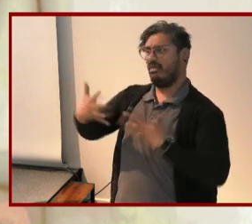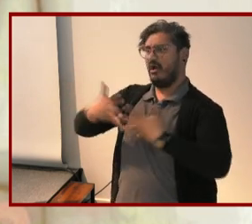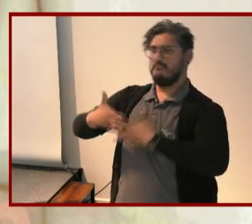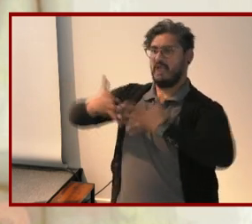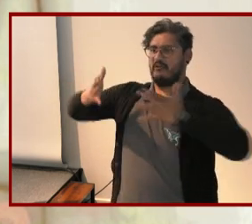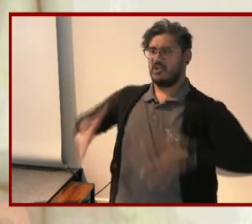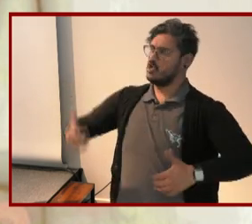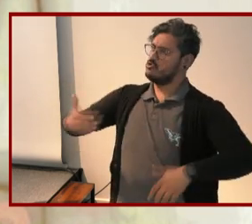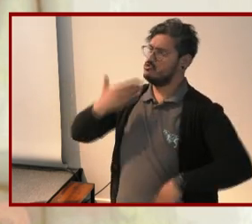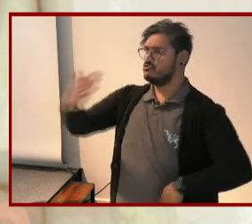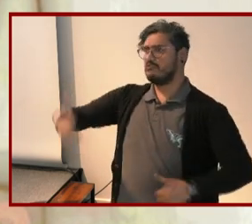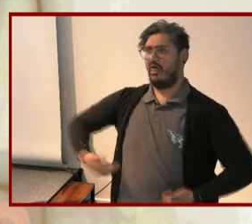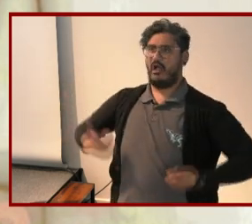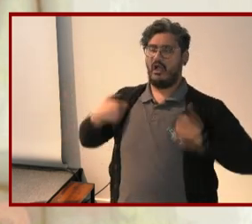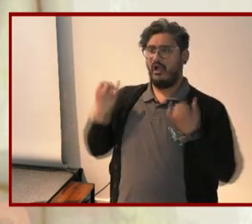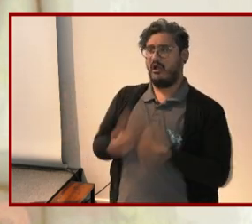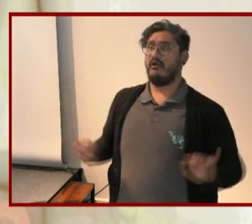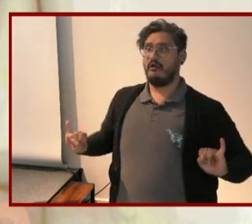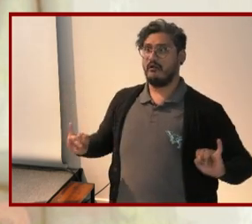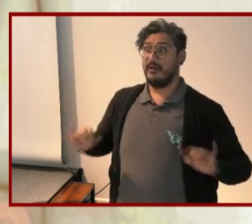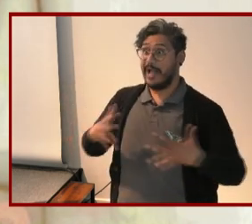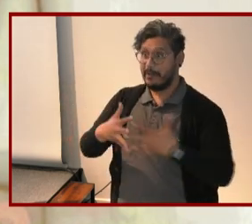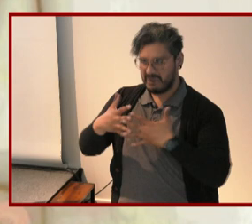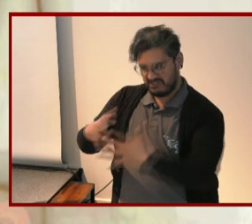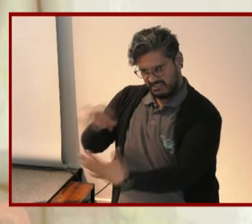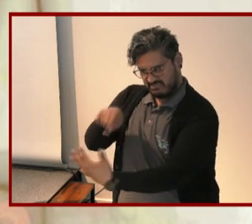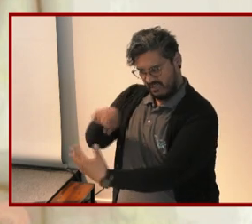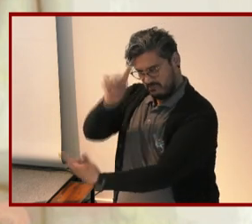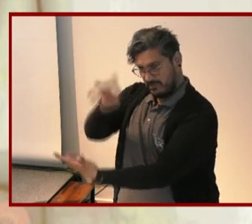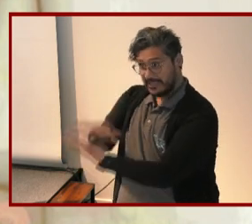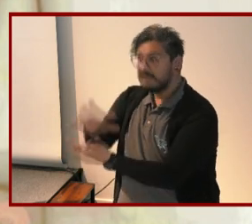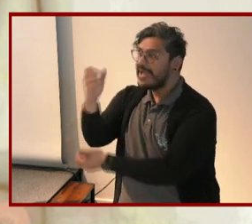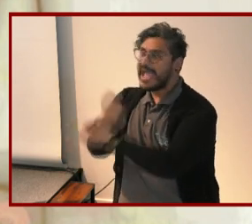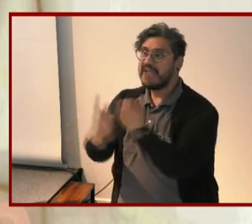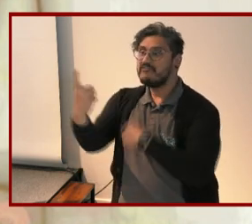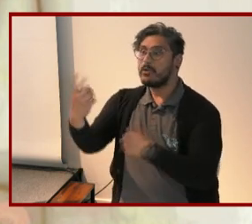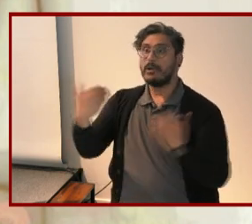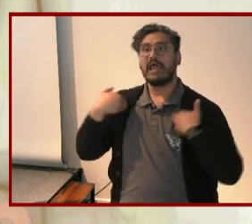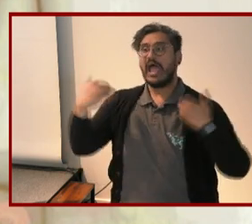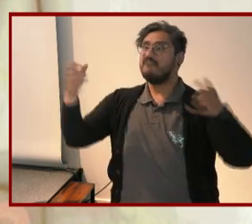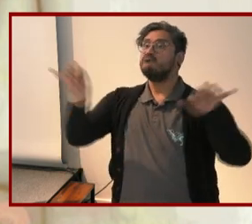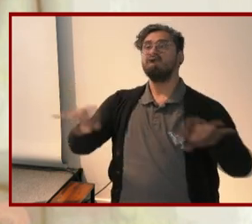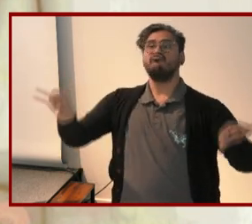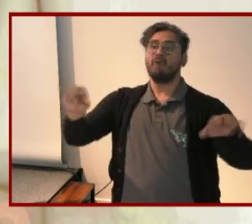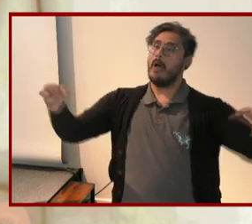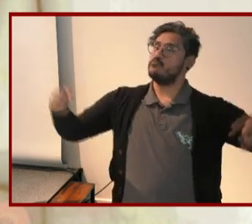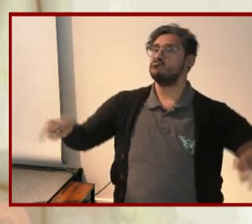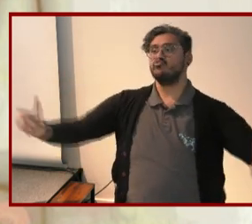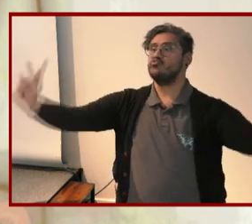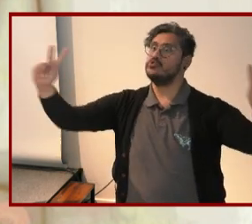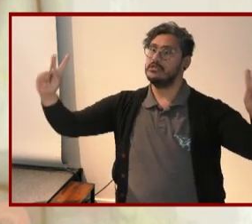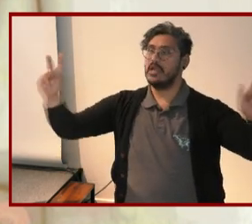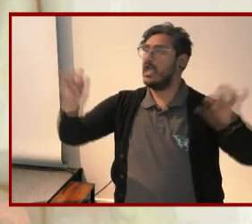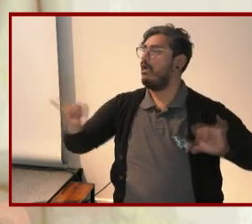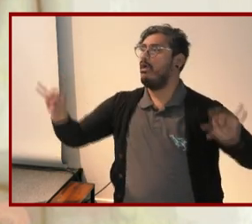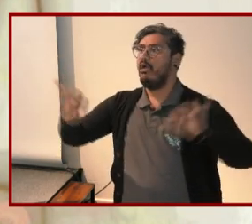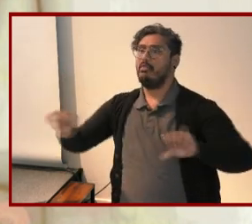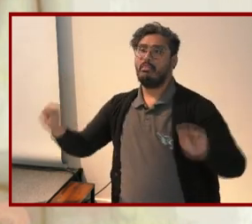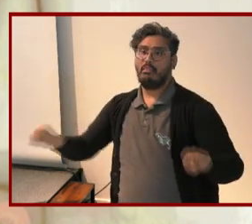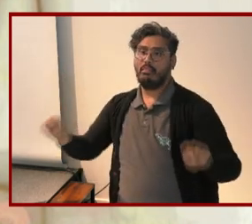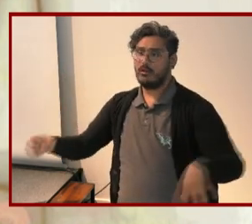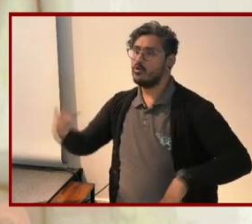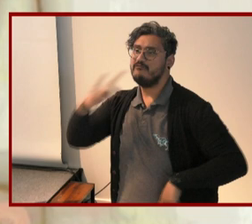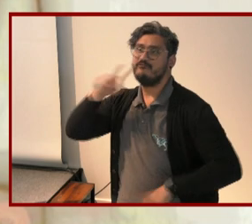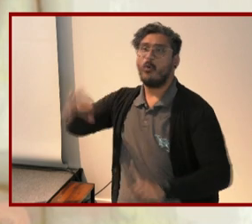american cultural beliefs include the notion that everyone has the same opportunities for and capacity to